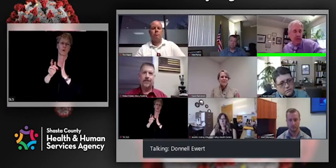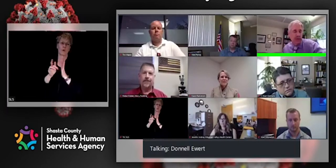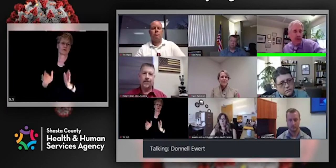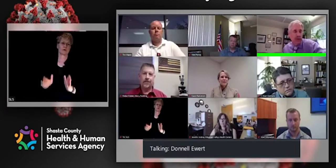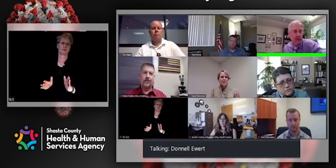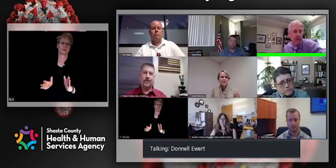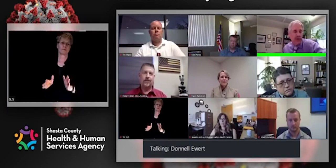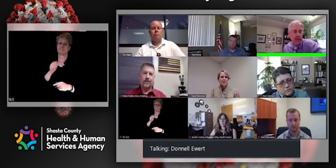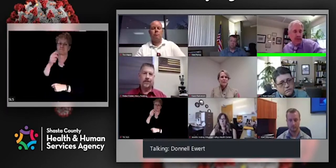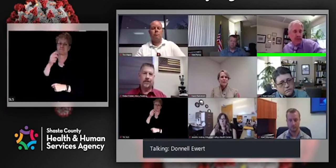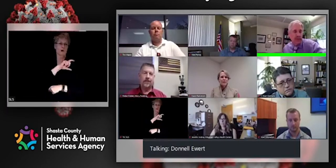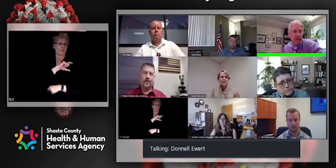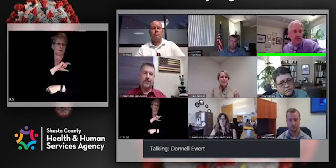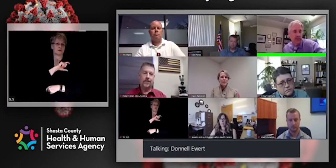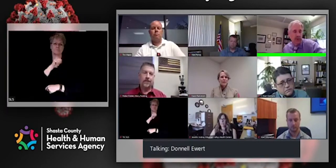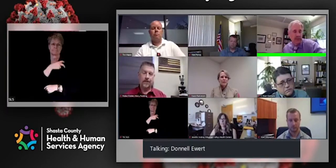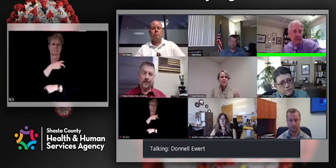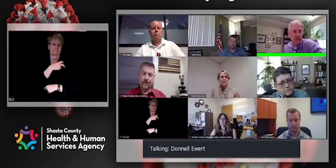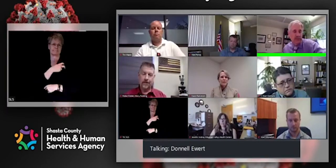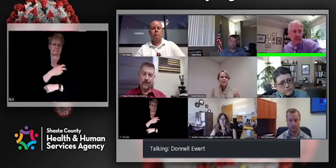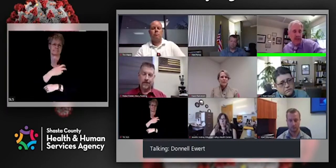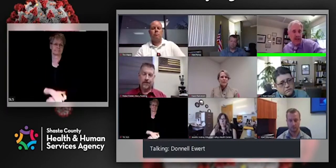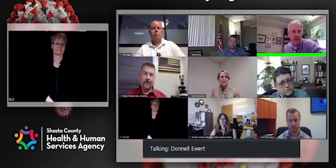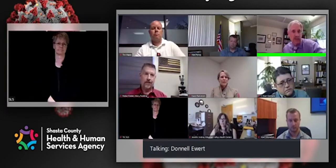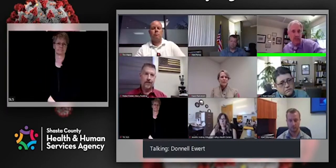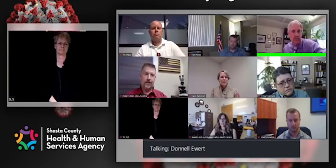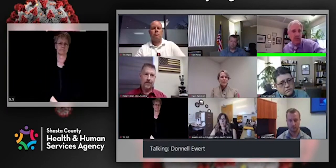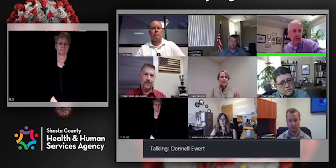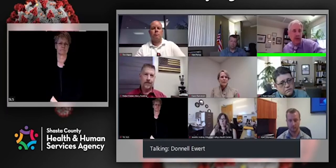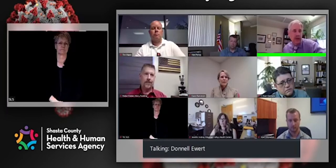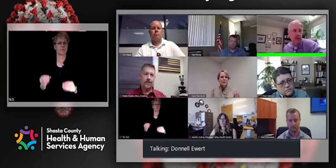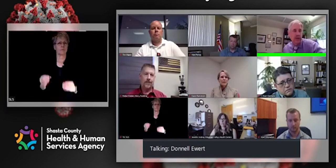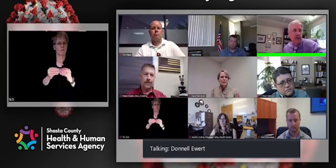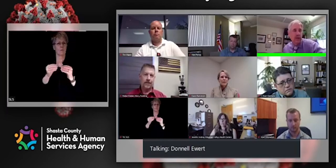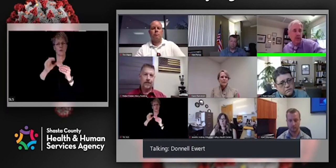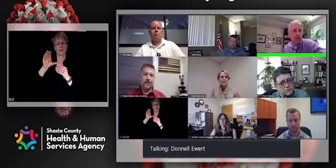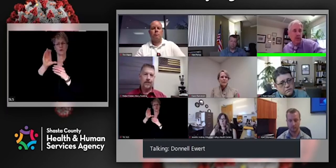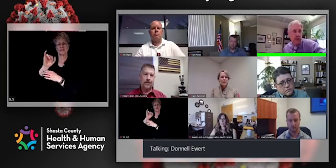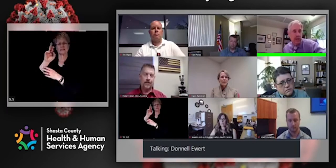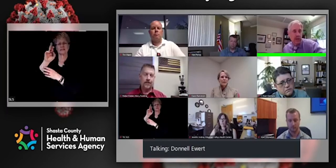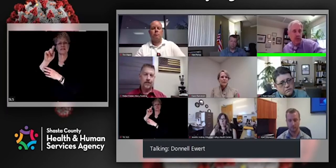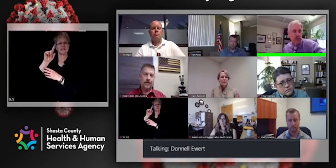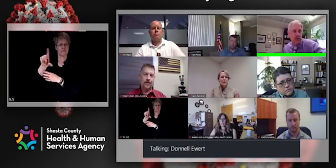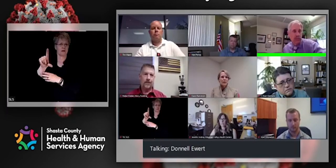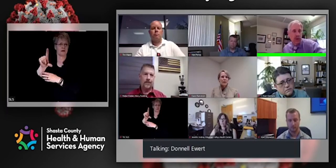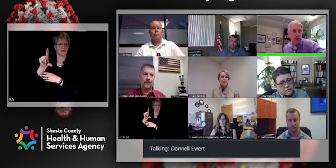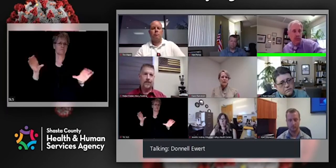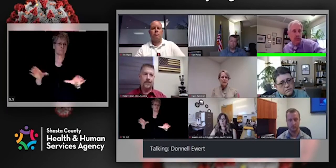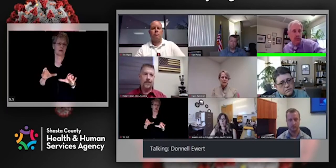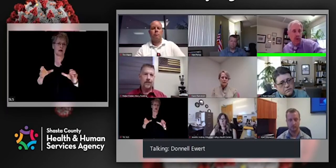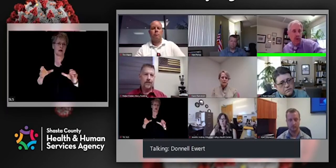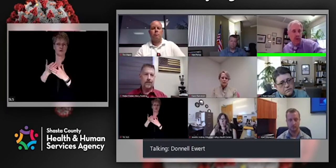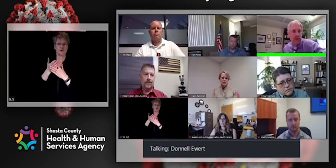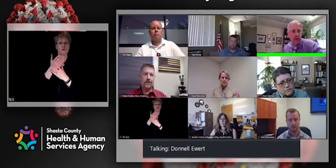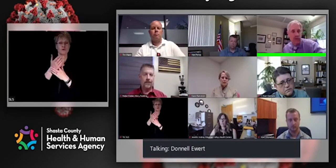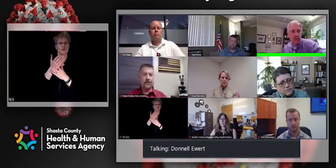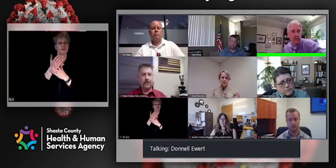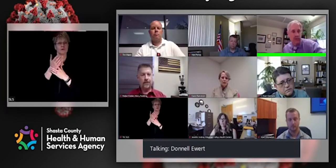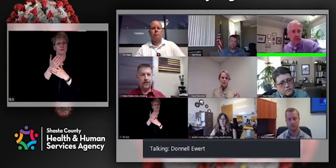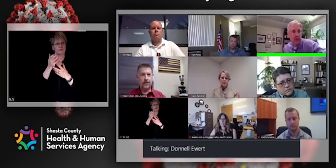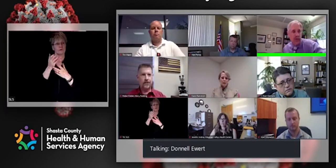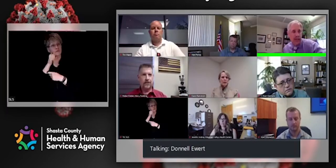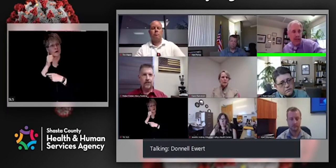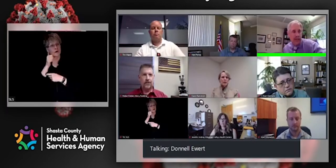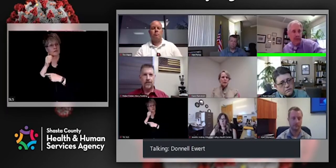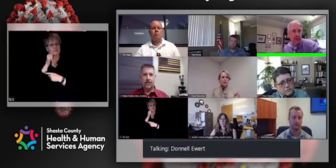law enforcement, uh, per se. It's, uh, it's more, it's a civil action that would be carried out through our regulatory, uh, arms of county